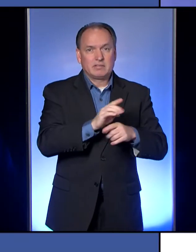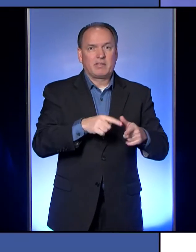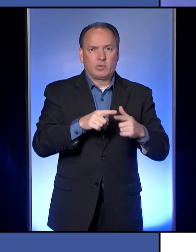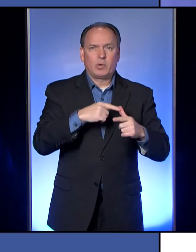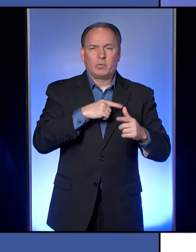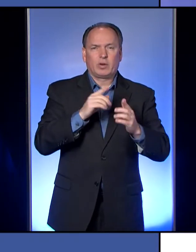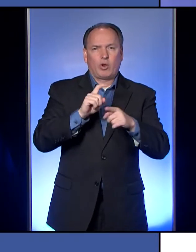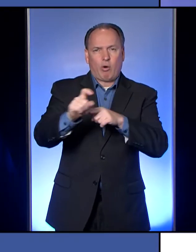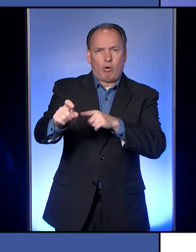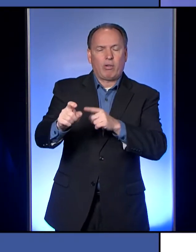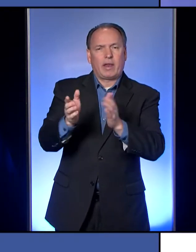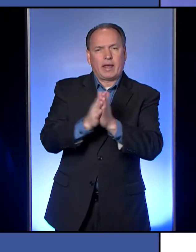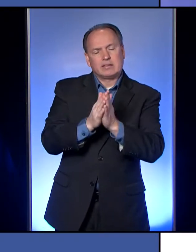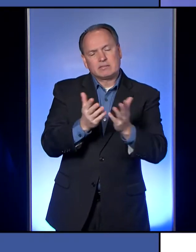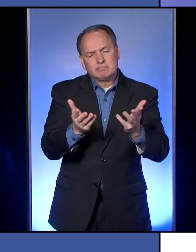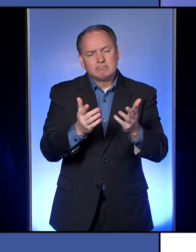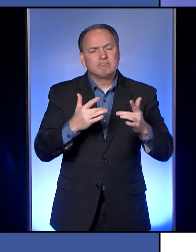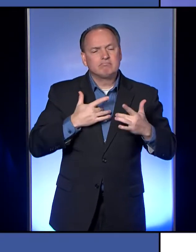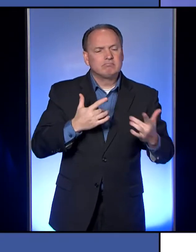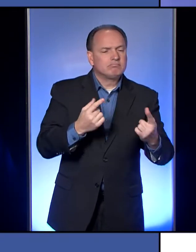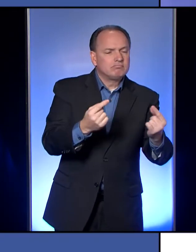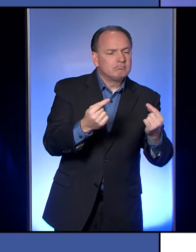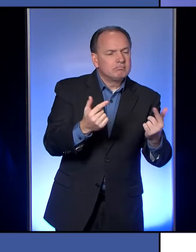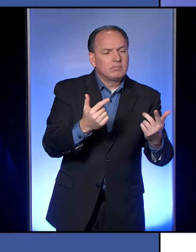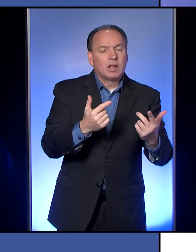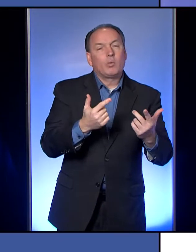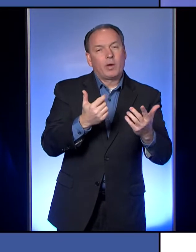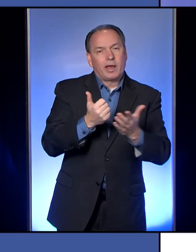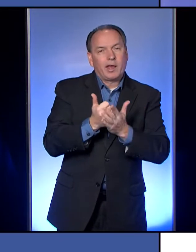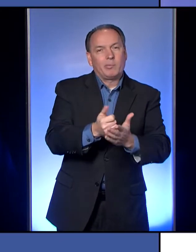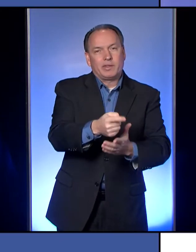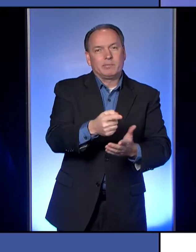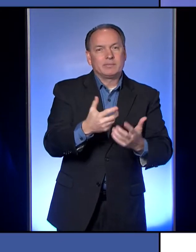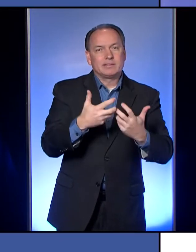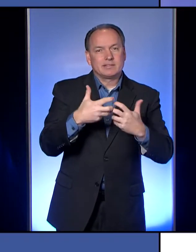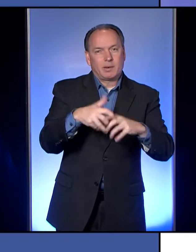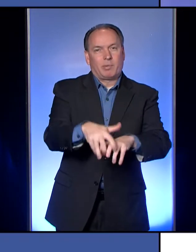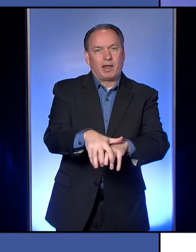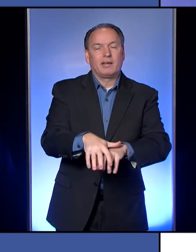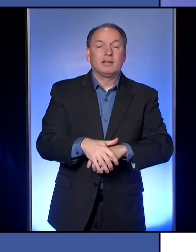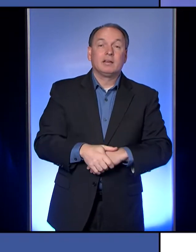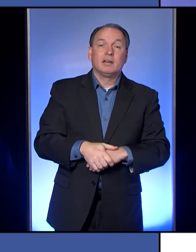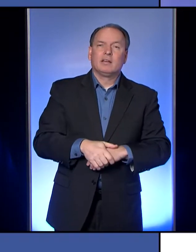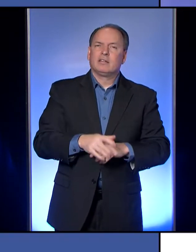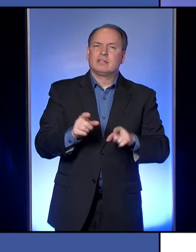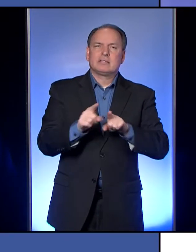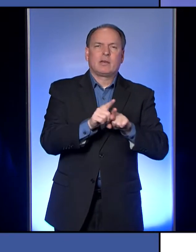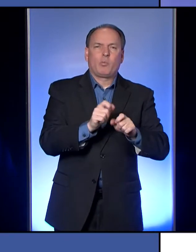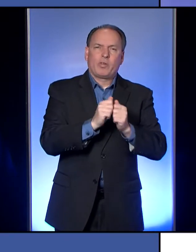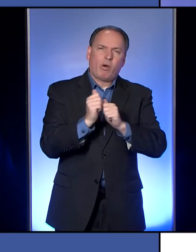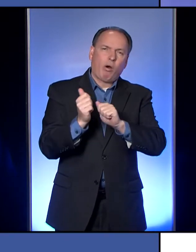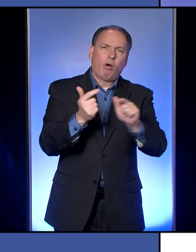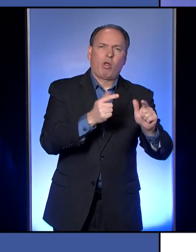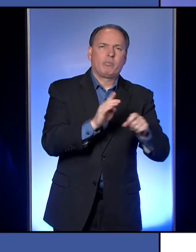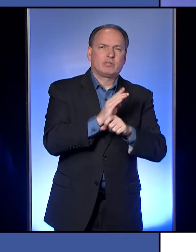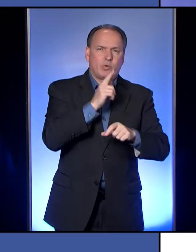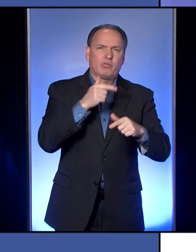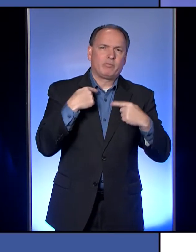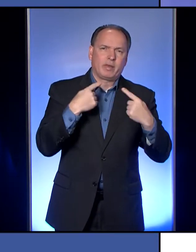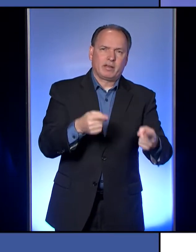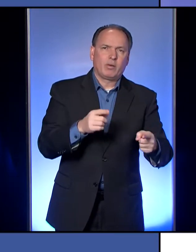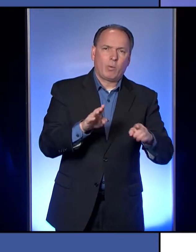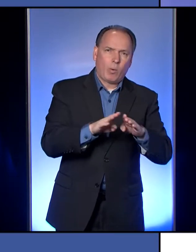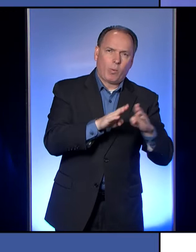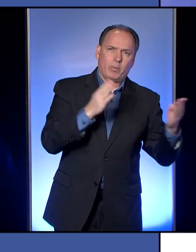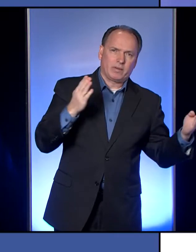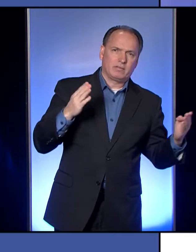and then we would help them stay in compliance. Just how we've been doing for the last few weeks with all the businesses that are, have been left open, life sustaining